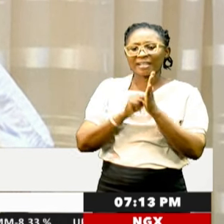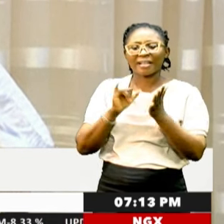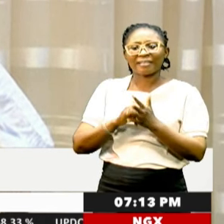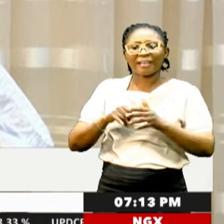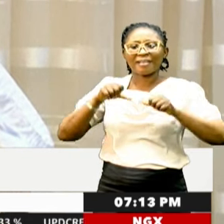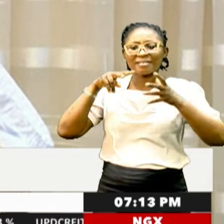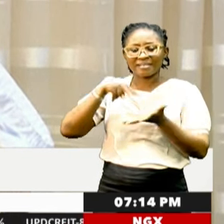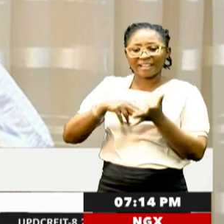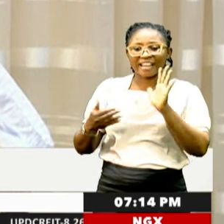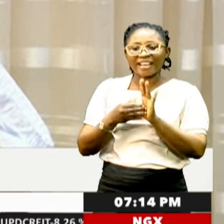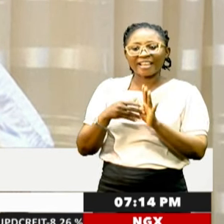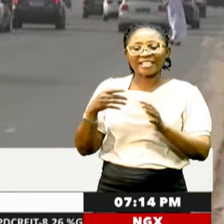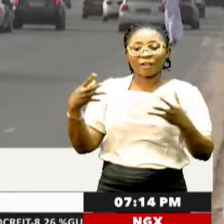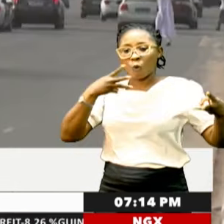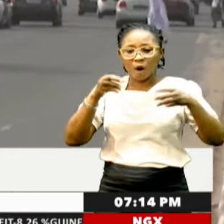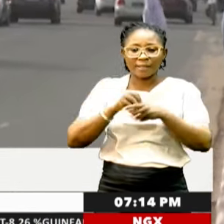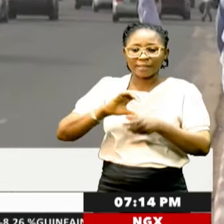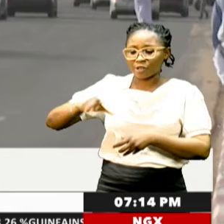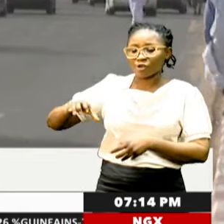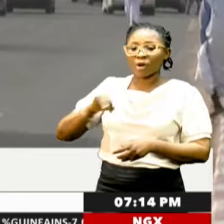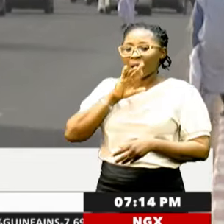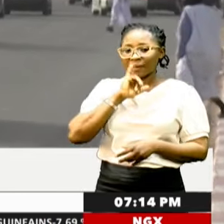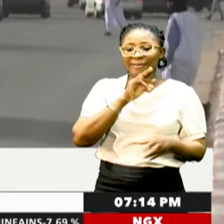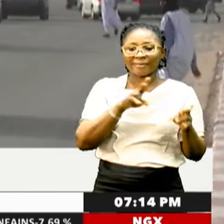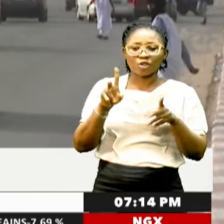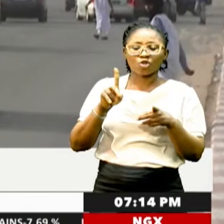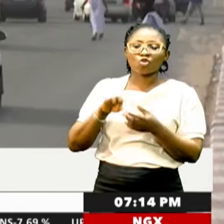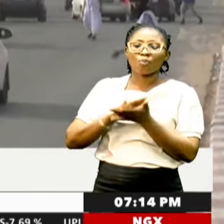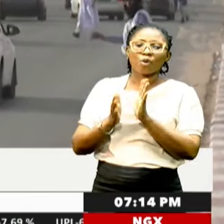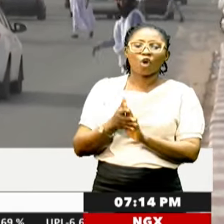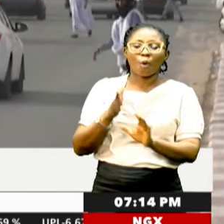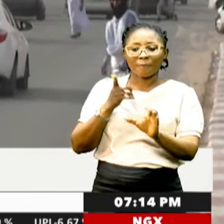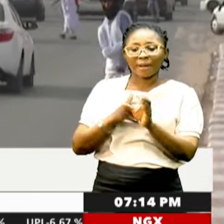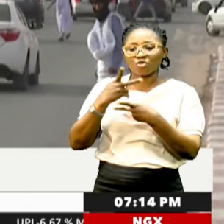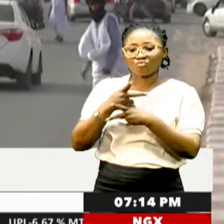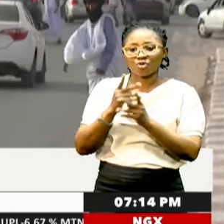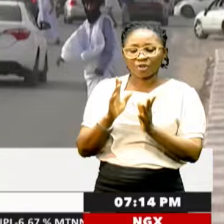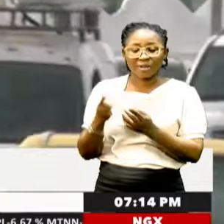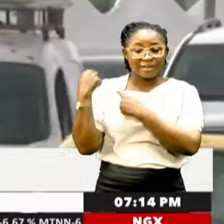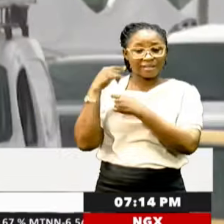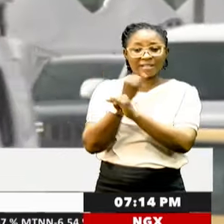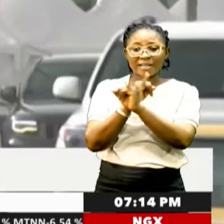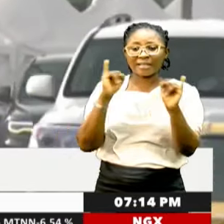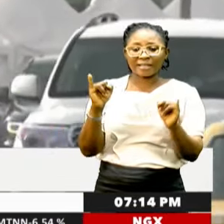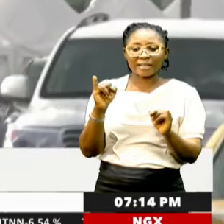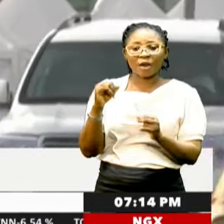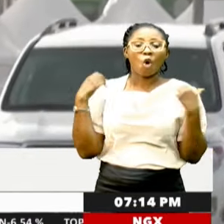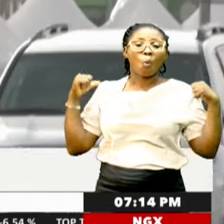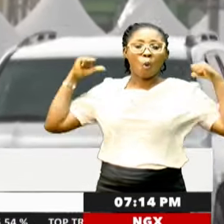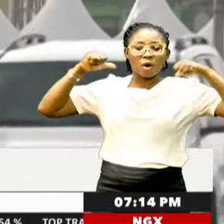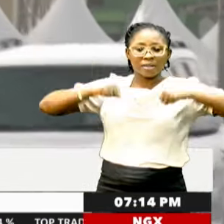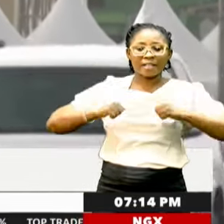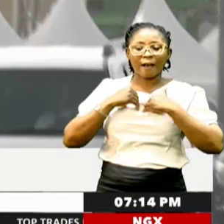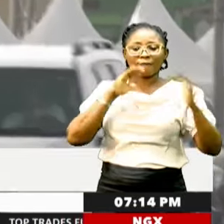tide of jihadism in the region and is set to become a gas producer. Since independence, Mauritania has